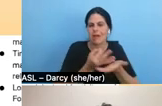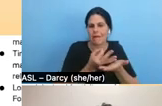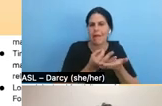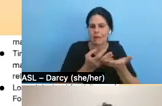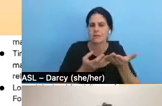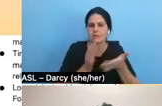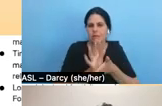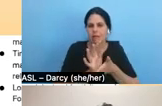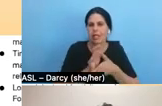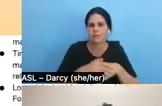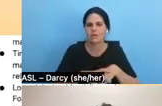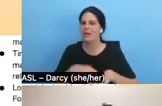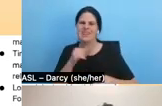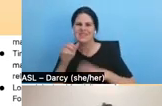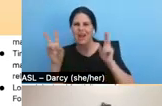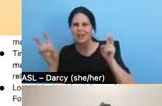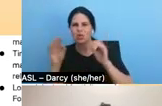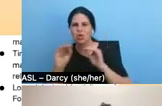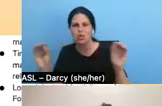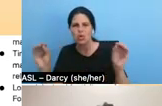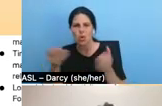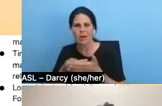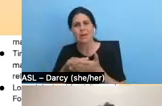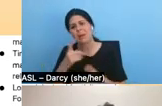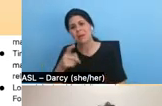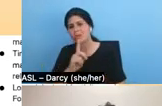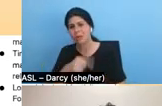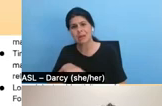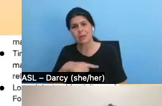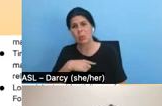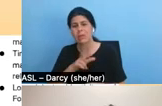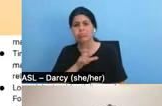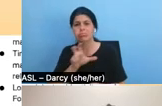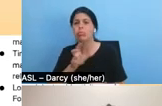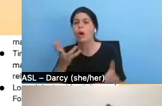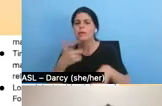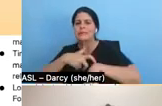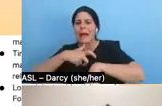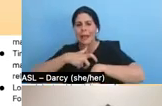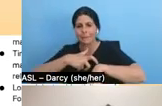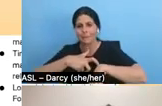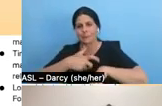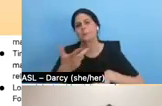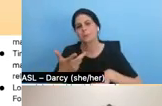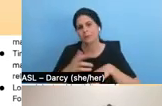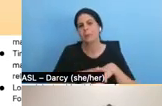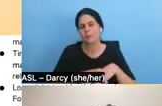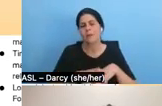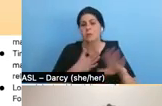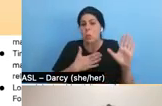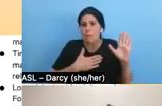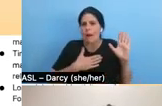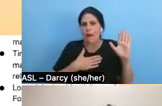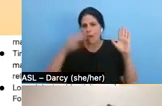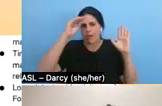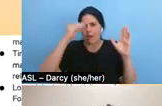actually accounting for the time that is put into it. I argue it's my advice that